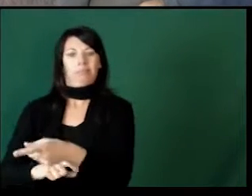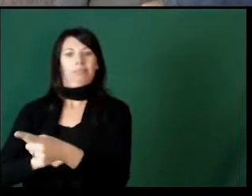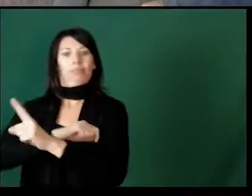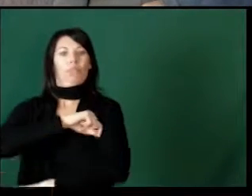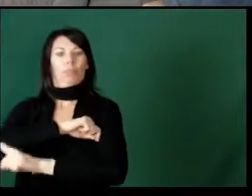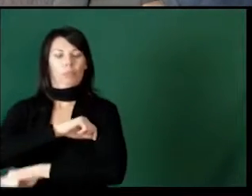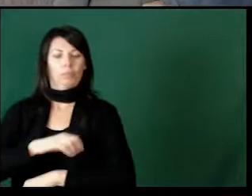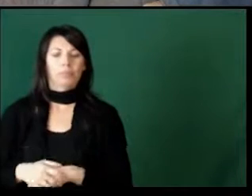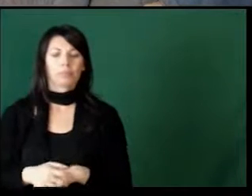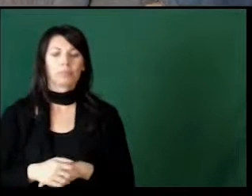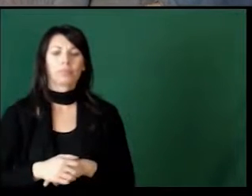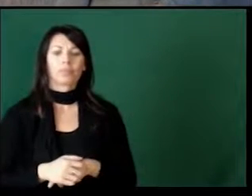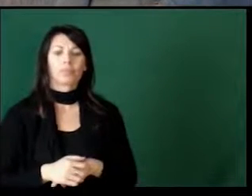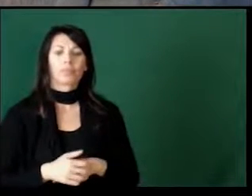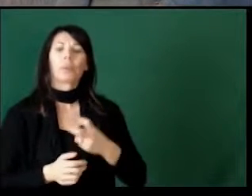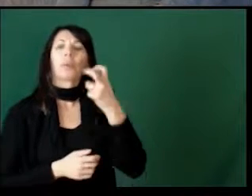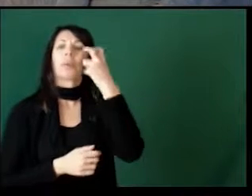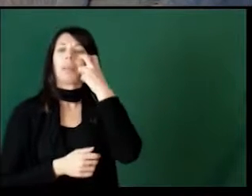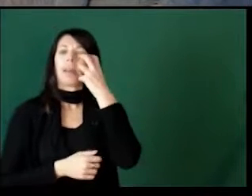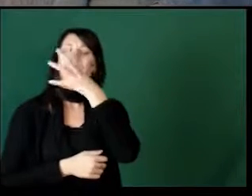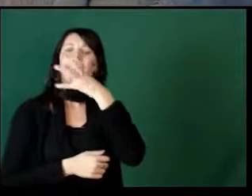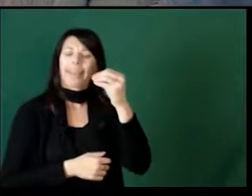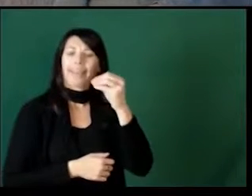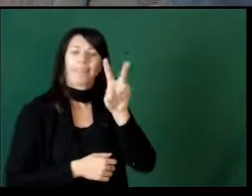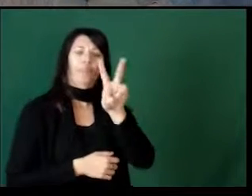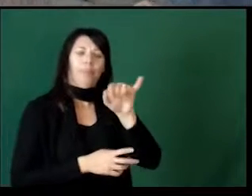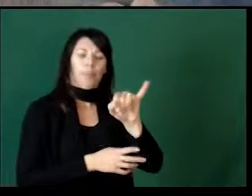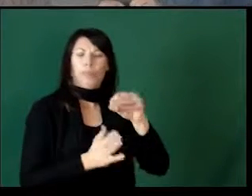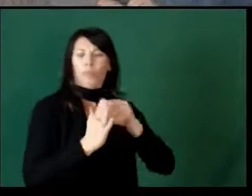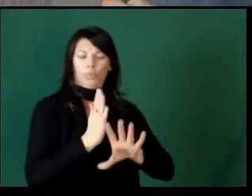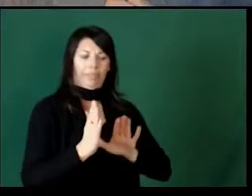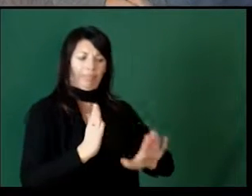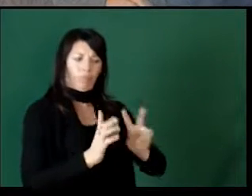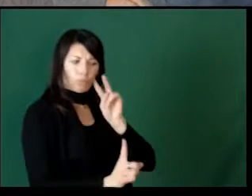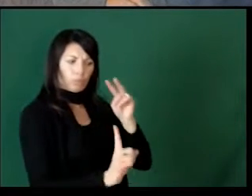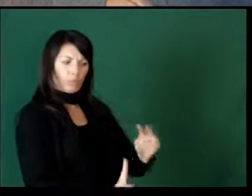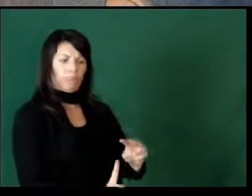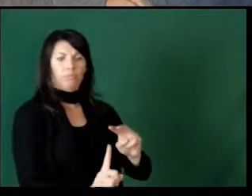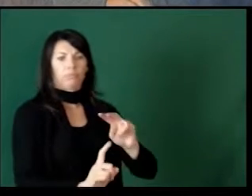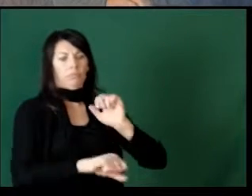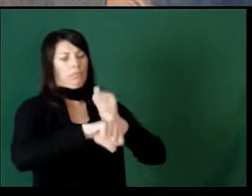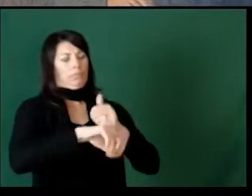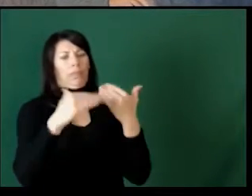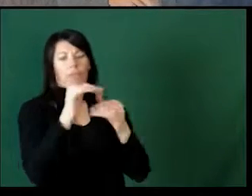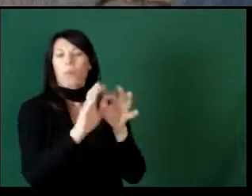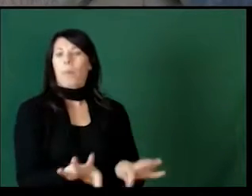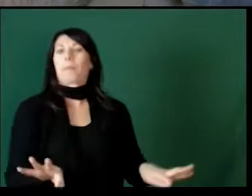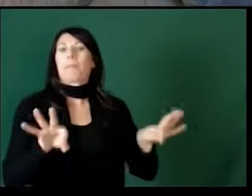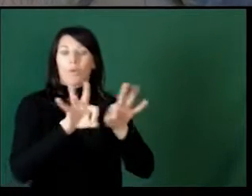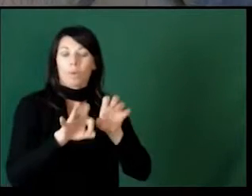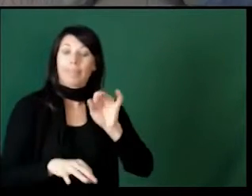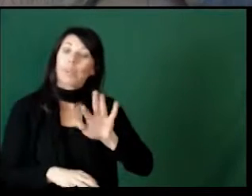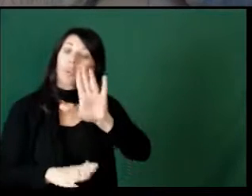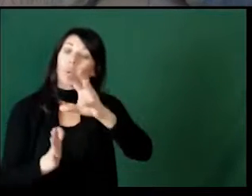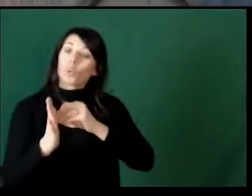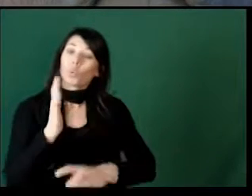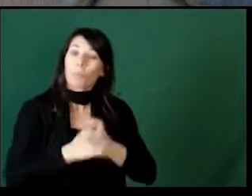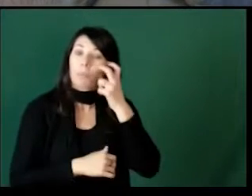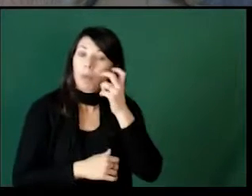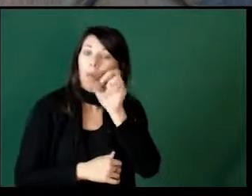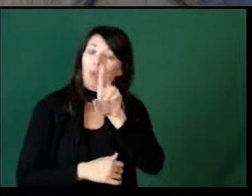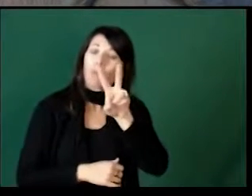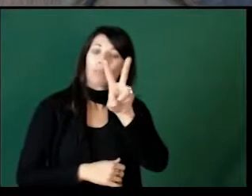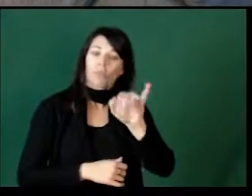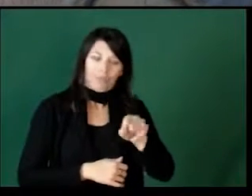Speaking from the perspective of students who are blind or visually impaired, limits are important. It's important that we keep in mind that if your student is